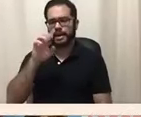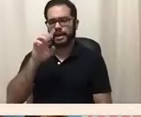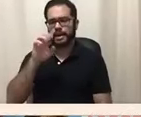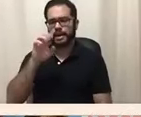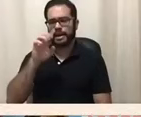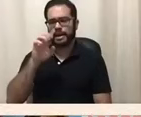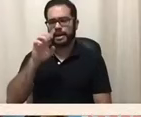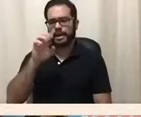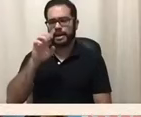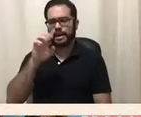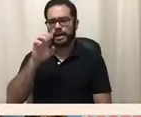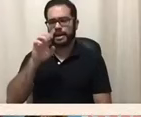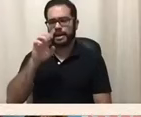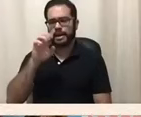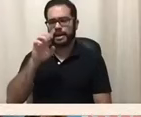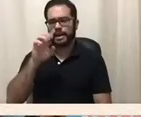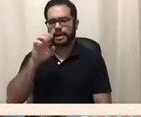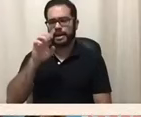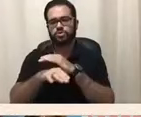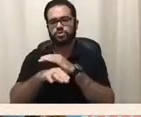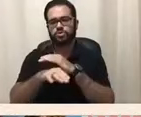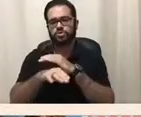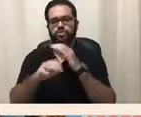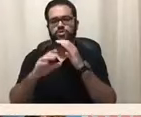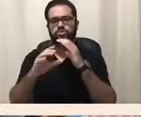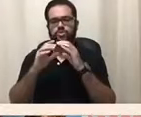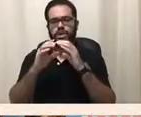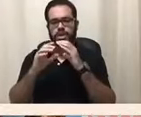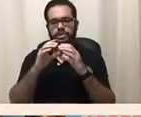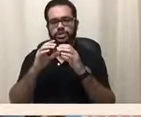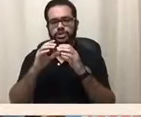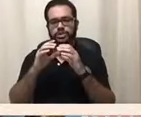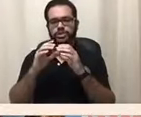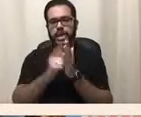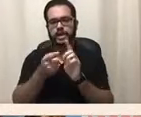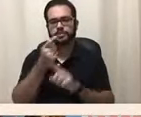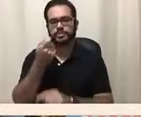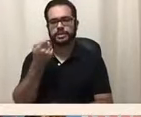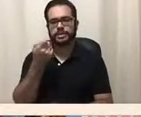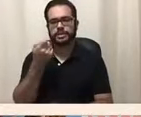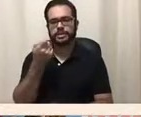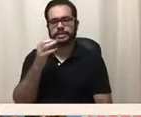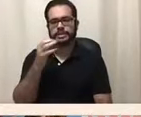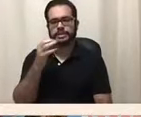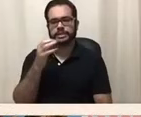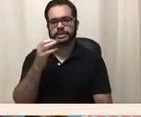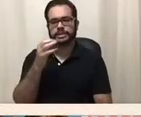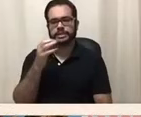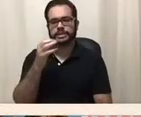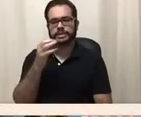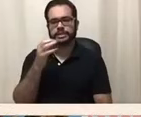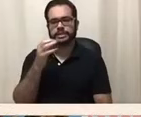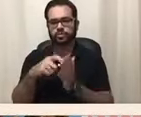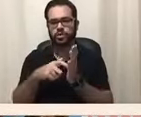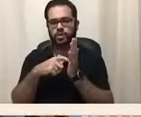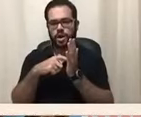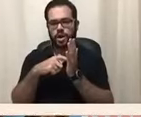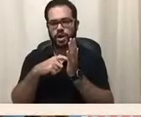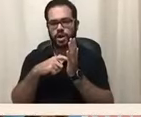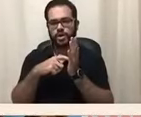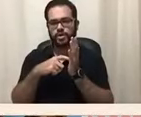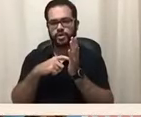required that devices be made accessible.